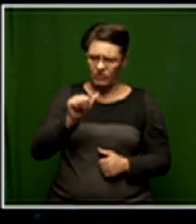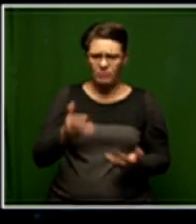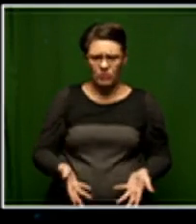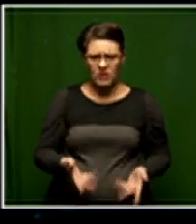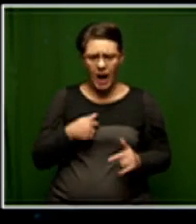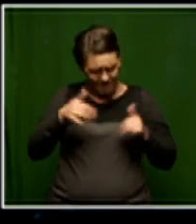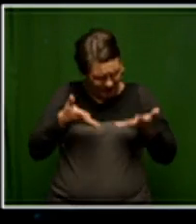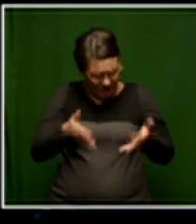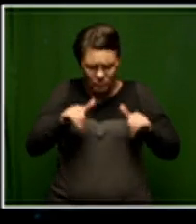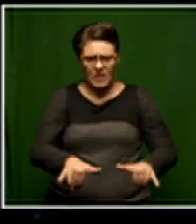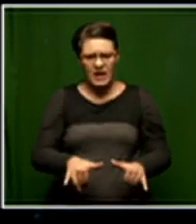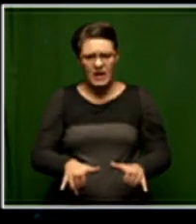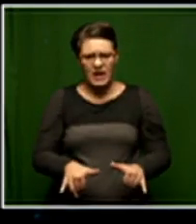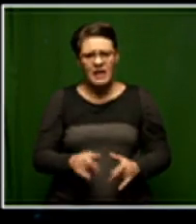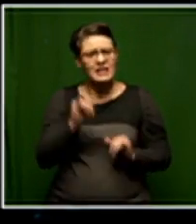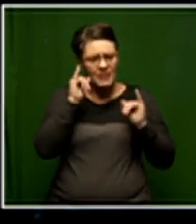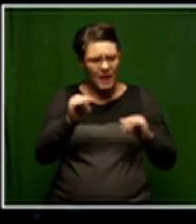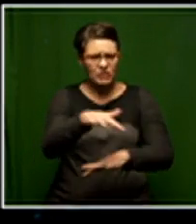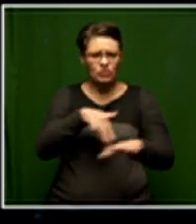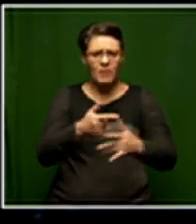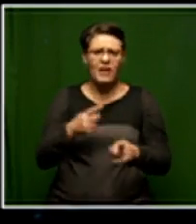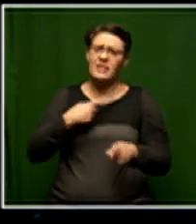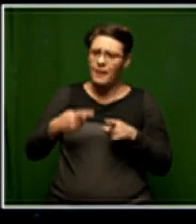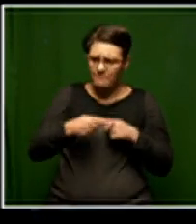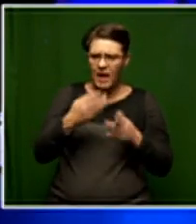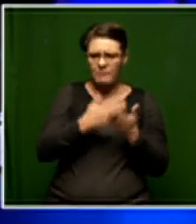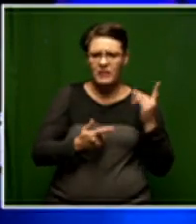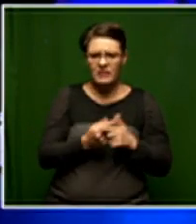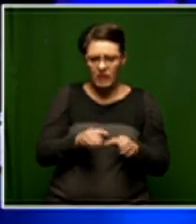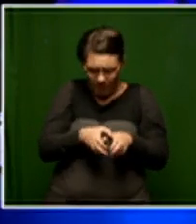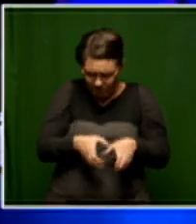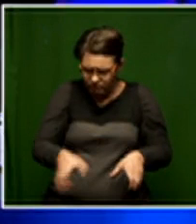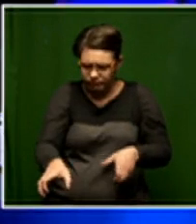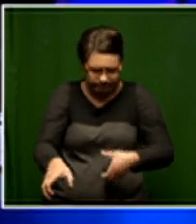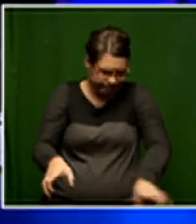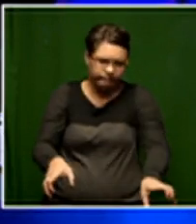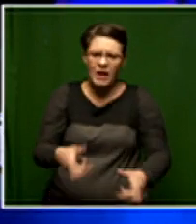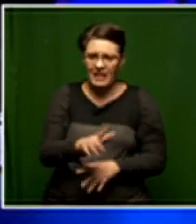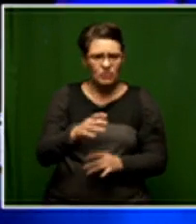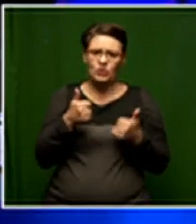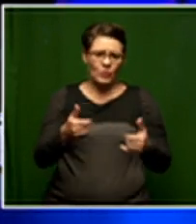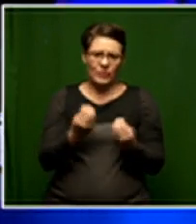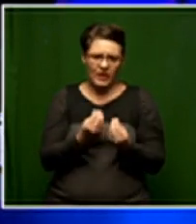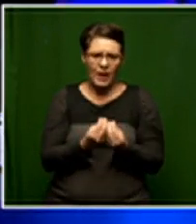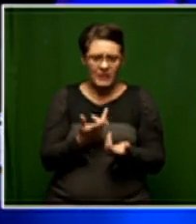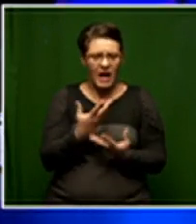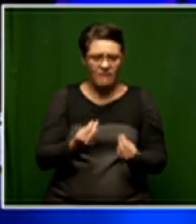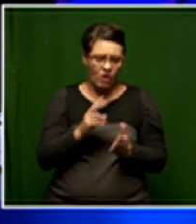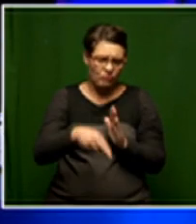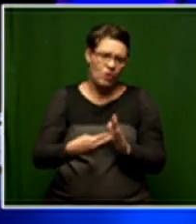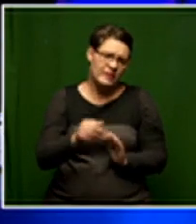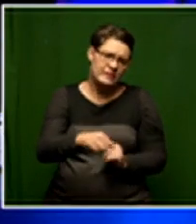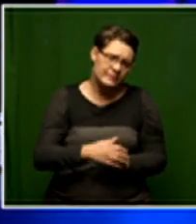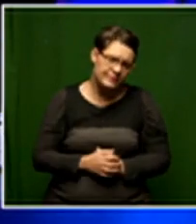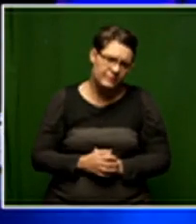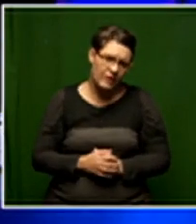I'm here to stay. And that is a bad situation, but surely it played a part, that we are polarised at the moment. And I don't think that's ideal, but it did play a role, without any doubt,